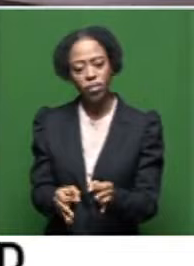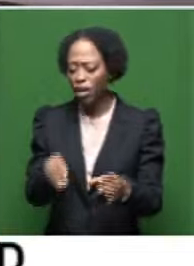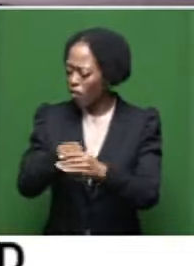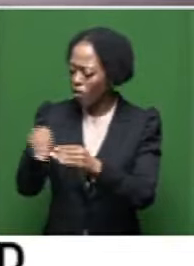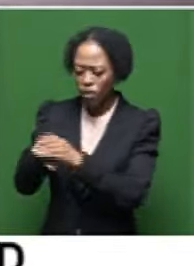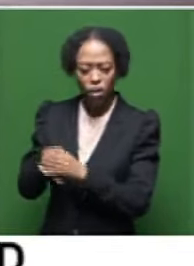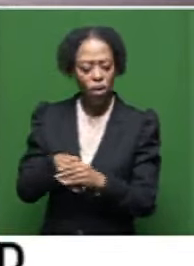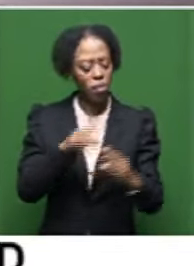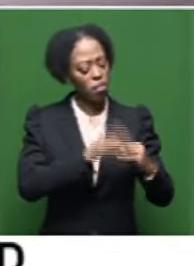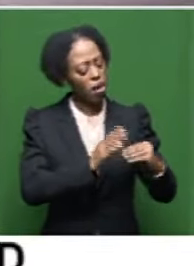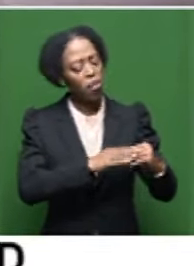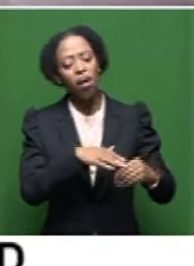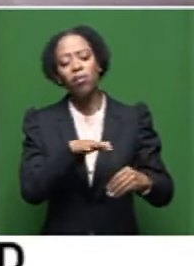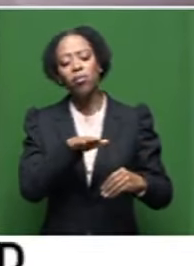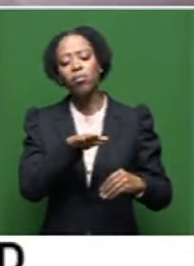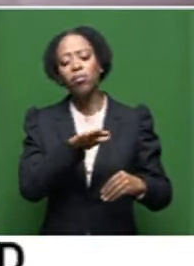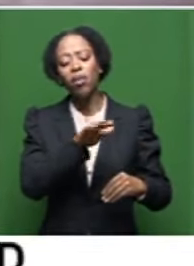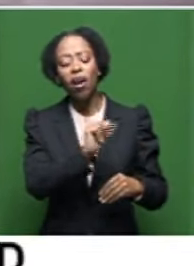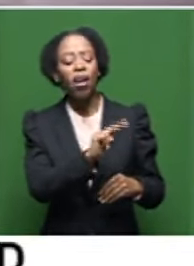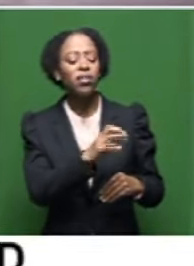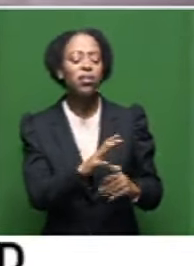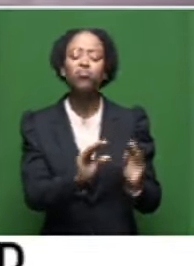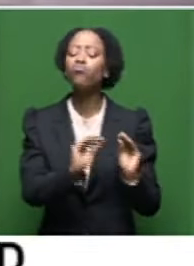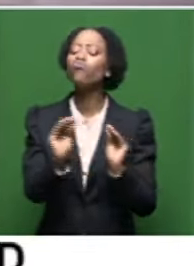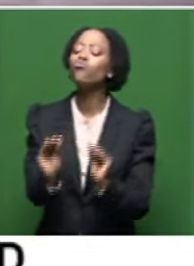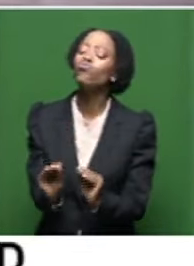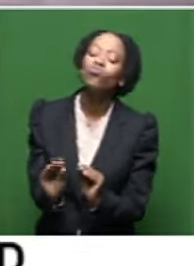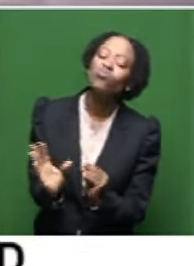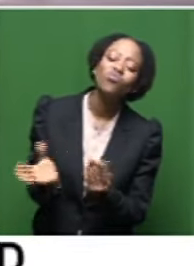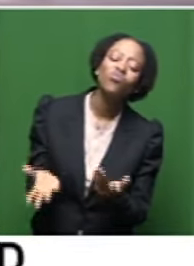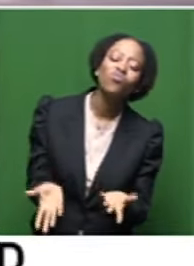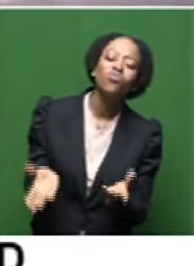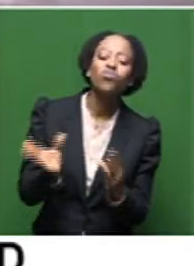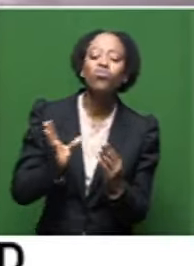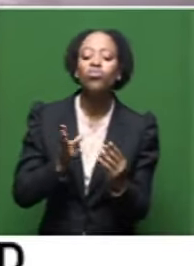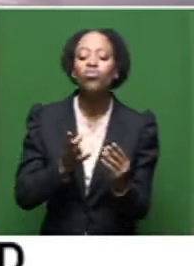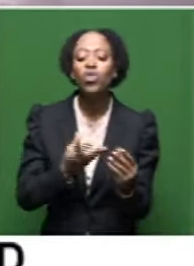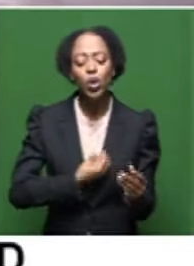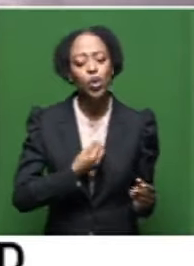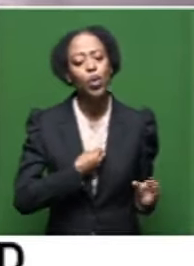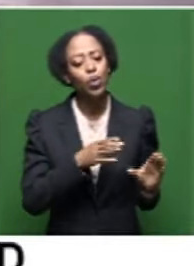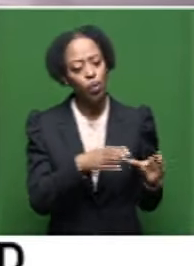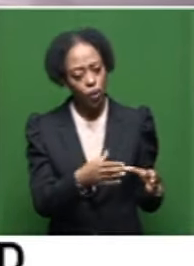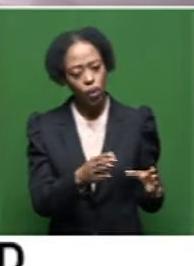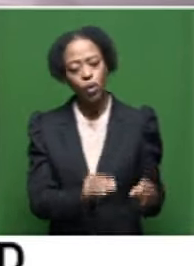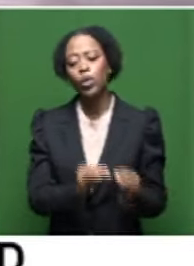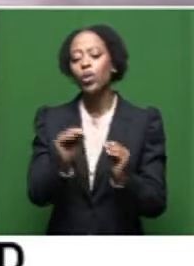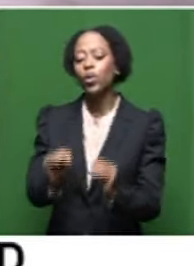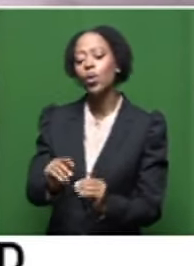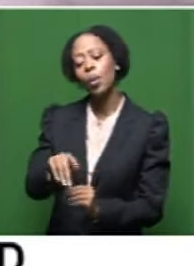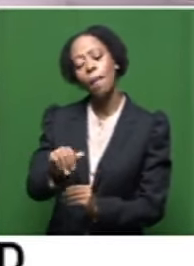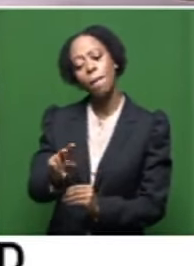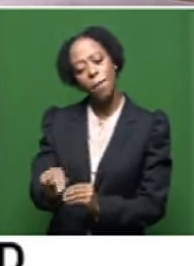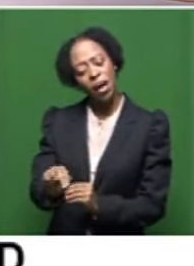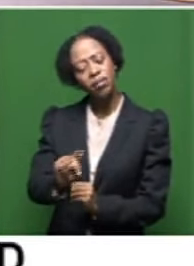from being a member of the African National Congress, you know, a youth league, and moving from that to the Pan